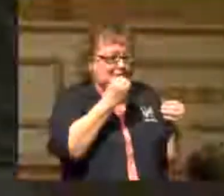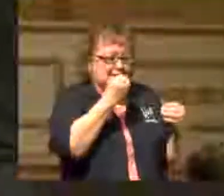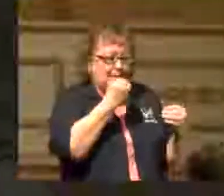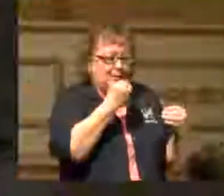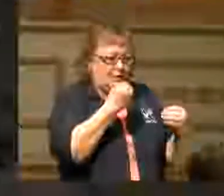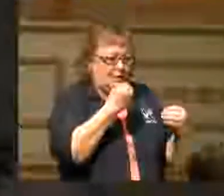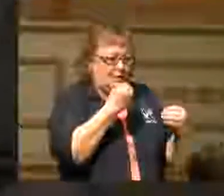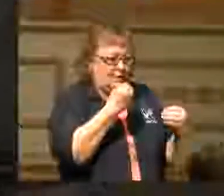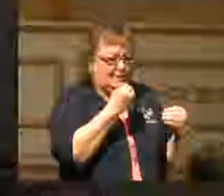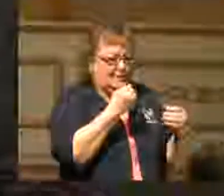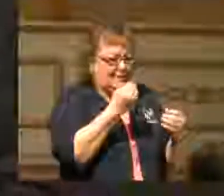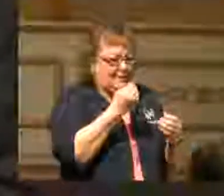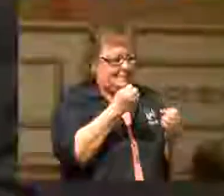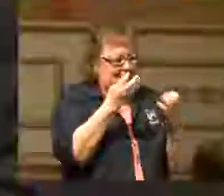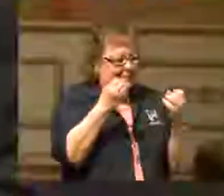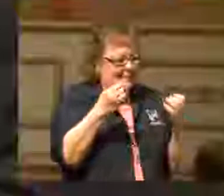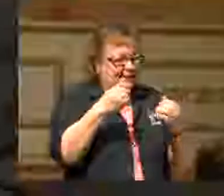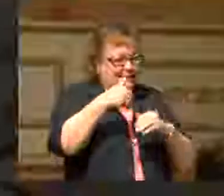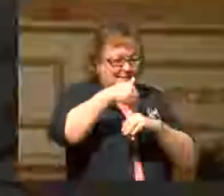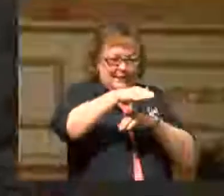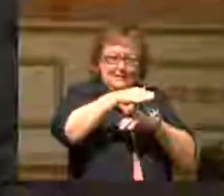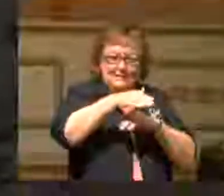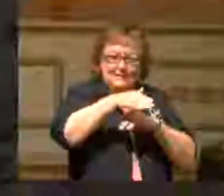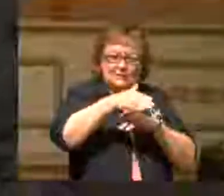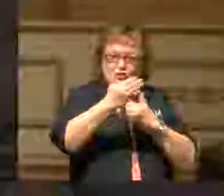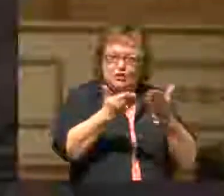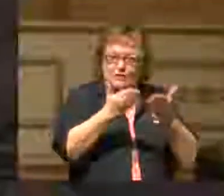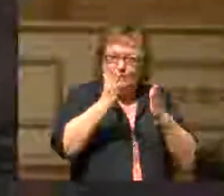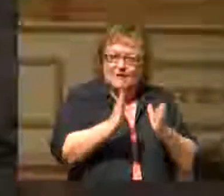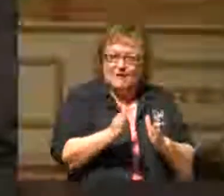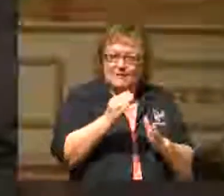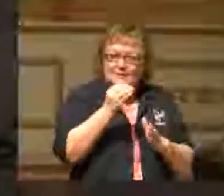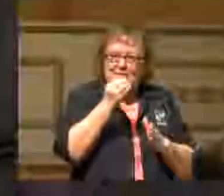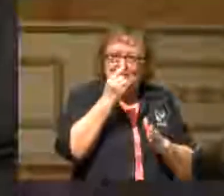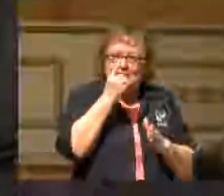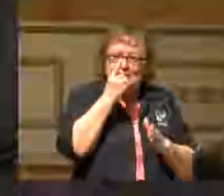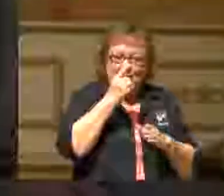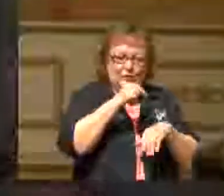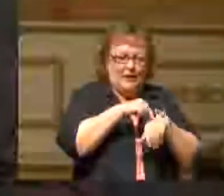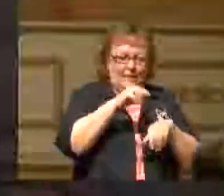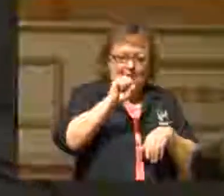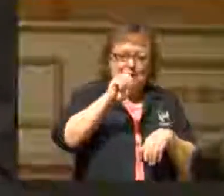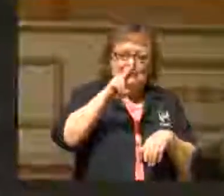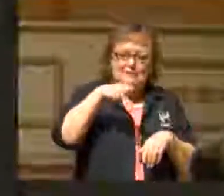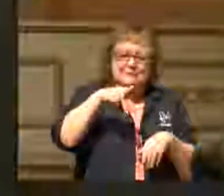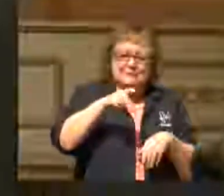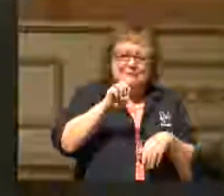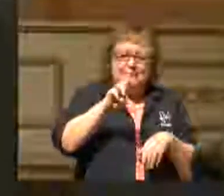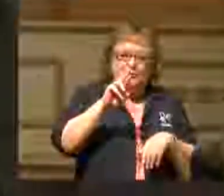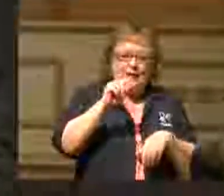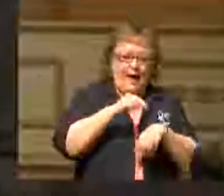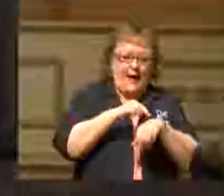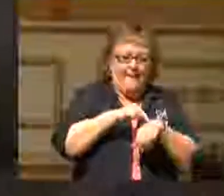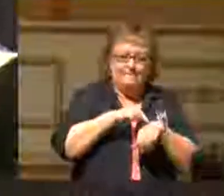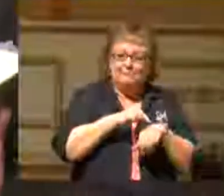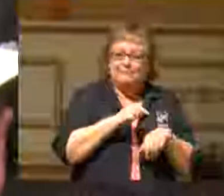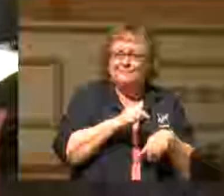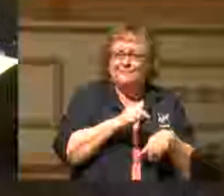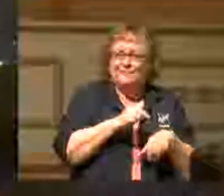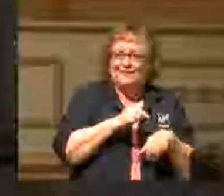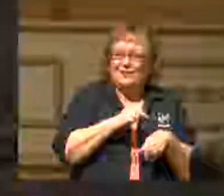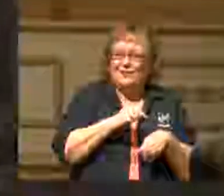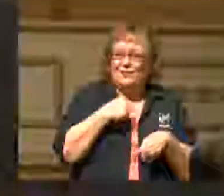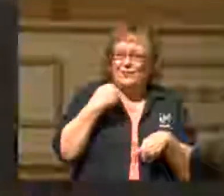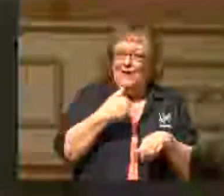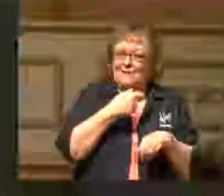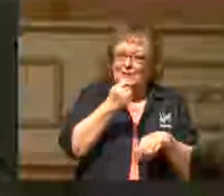and sent his servant at supper time. Oh, that's a good word, isn't it? Supper time. By the way,